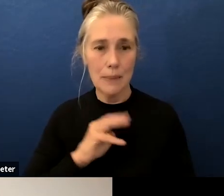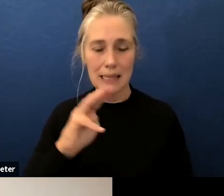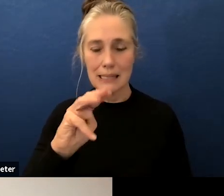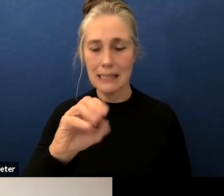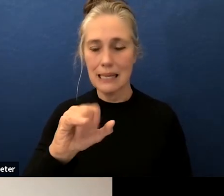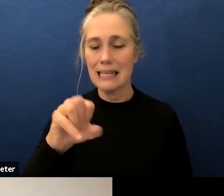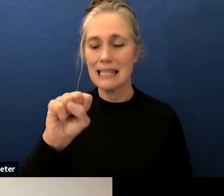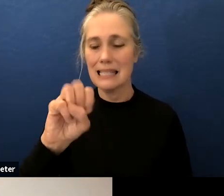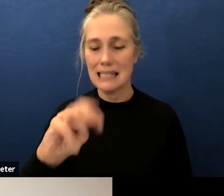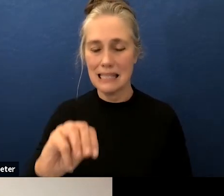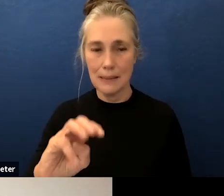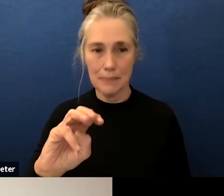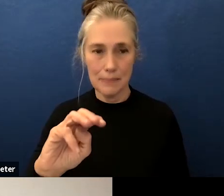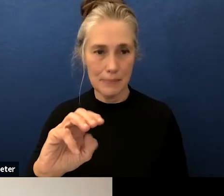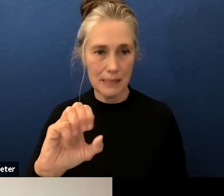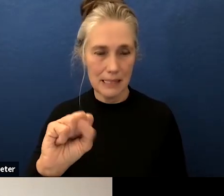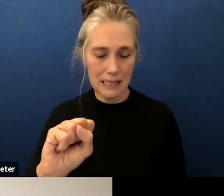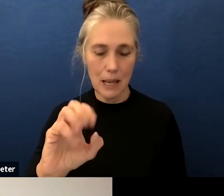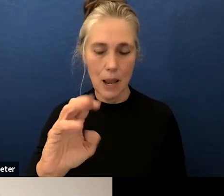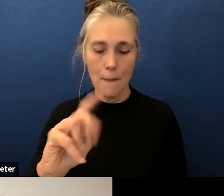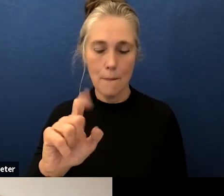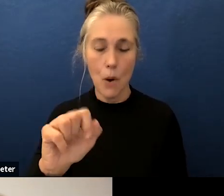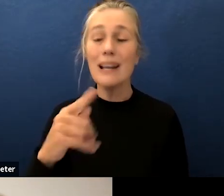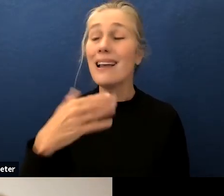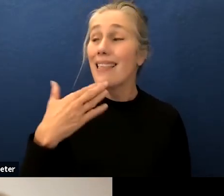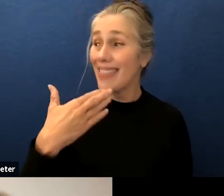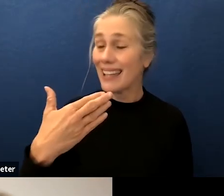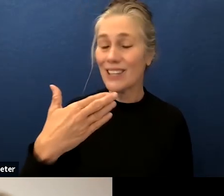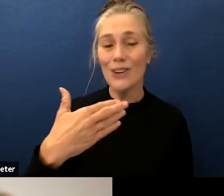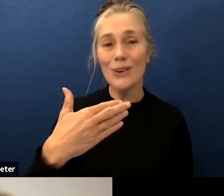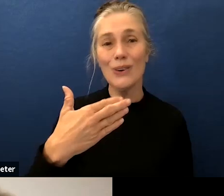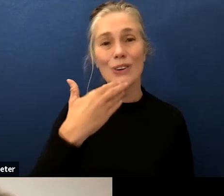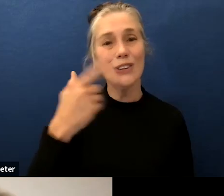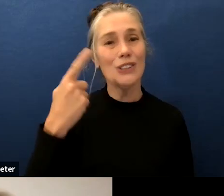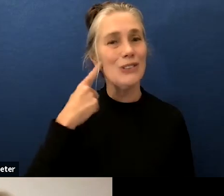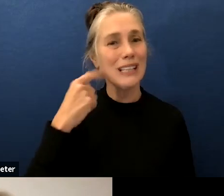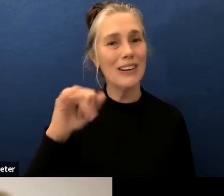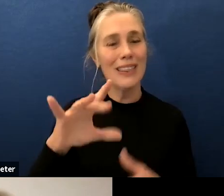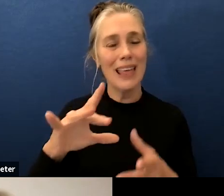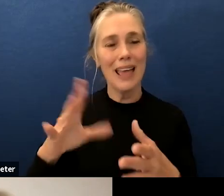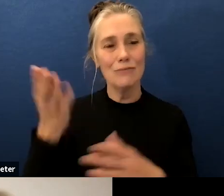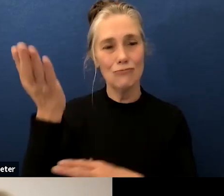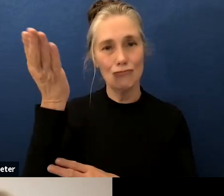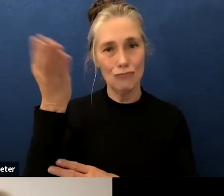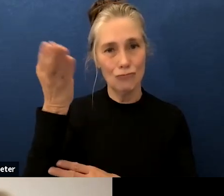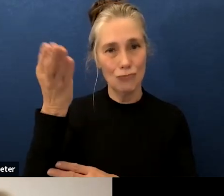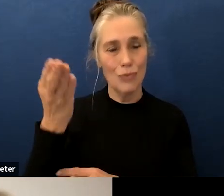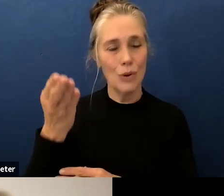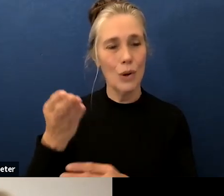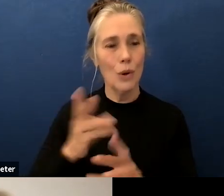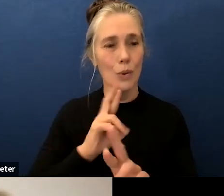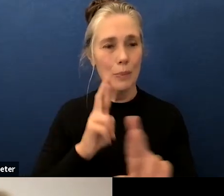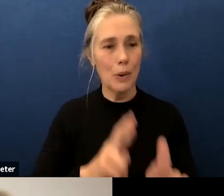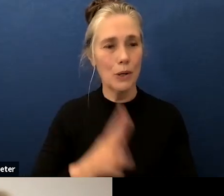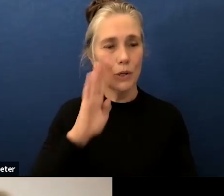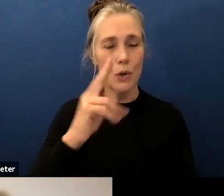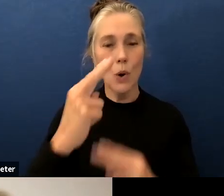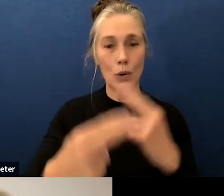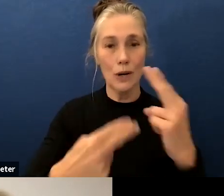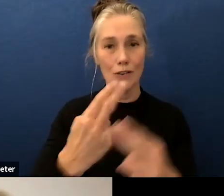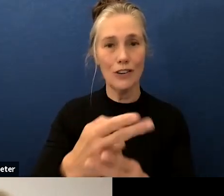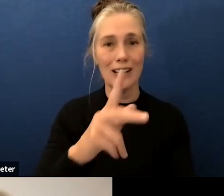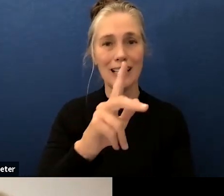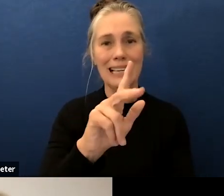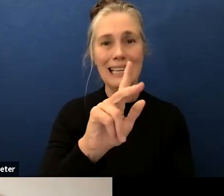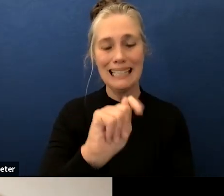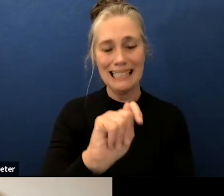good to hear as president ford said so i had a question as you know as universal tk pre-k is coming in so